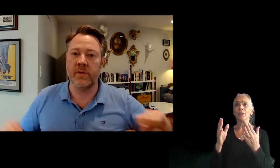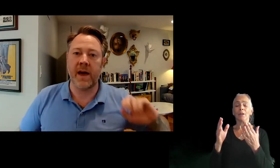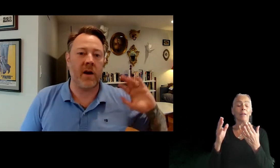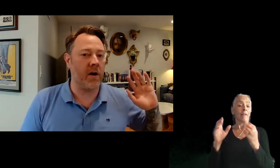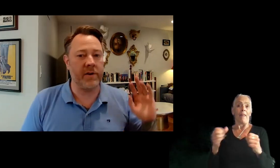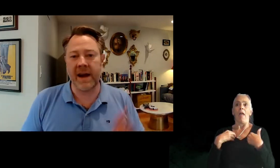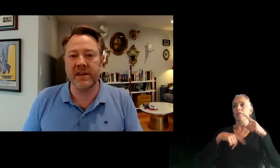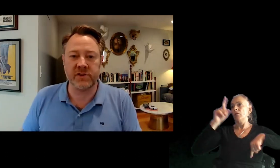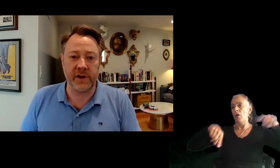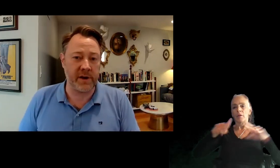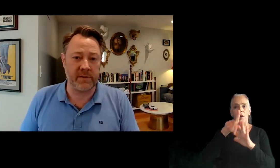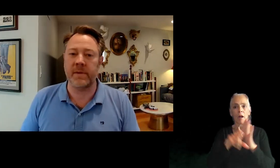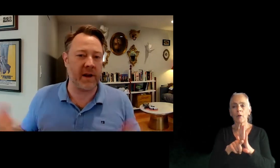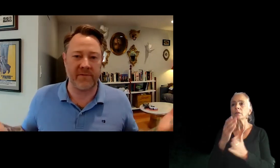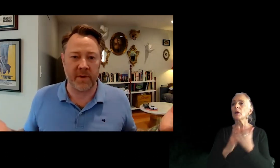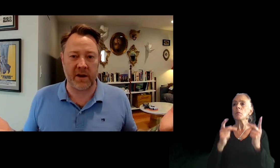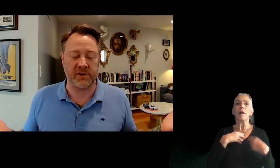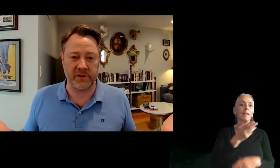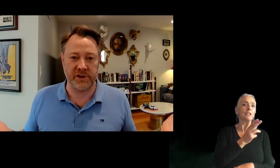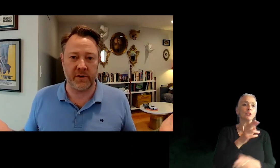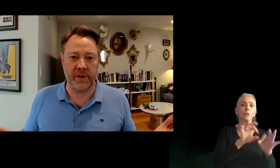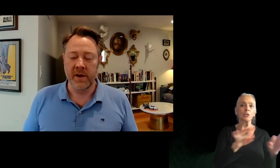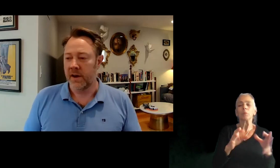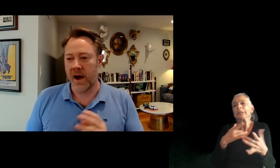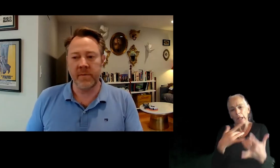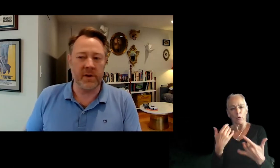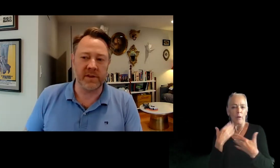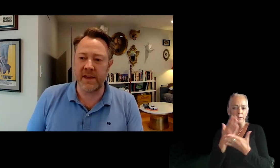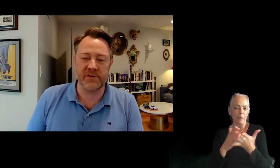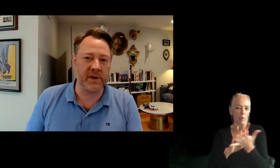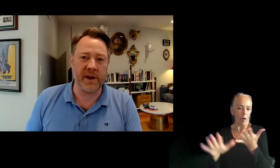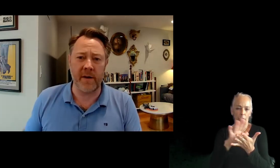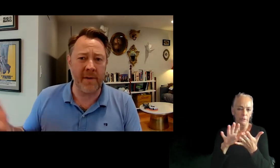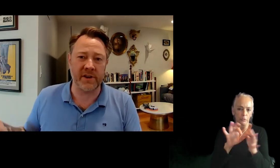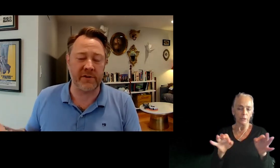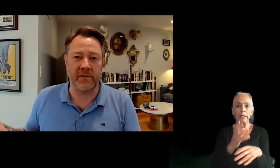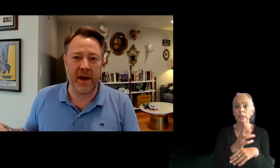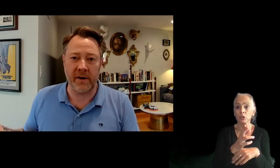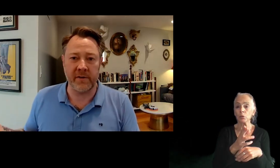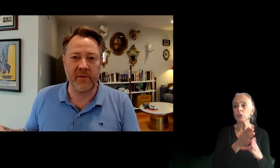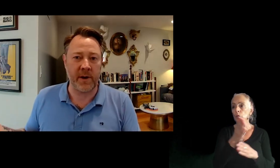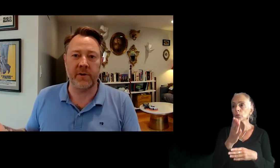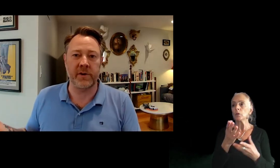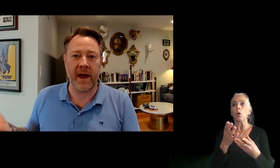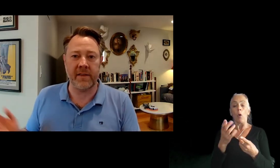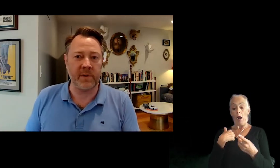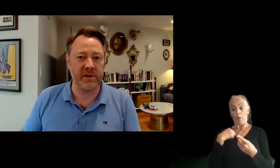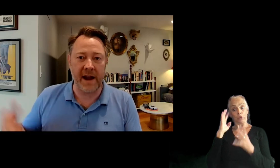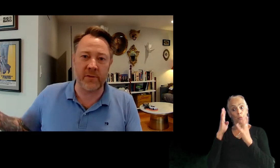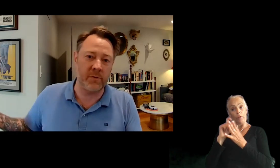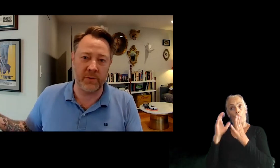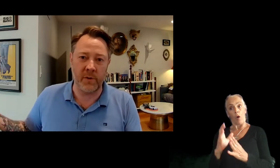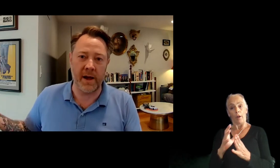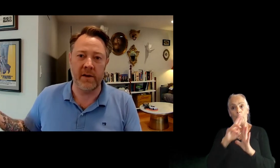So there's people that are, you had a history degree. I you're going to have some kind of college degree generally, um, you know, so history degree, or I was a creative writer, you that was my undergrad. And